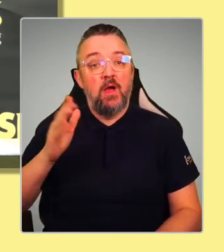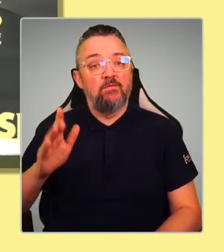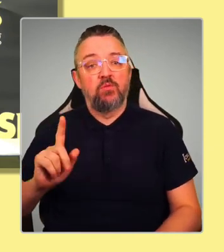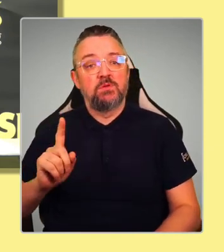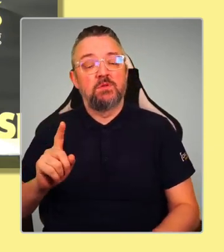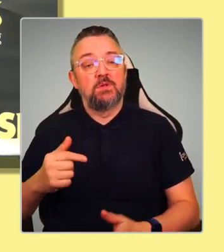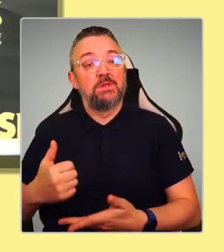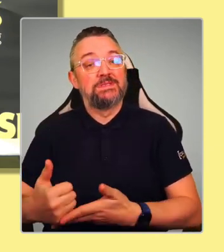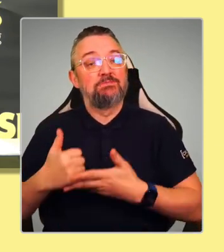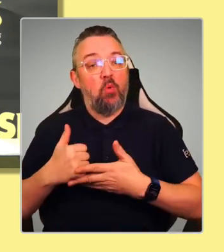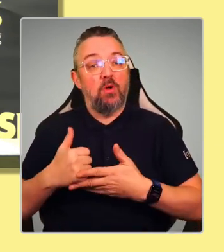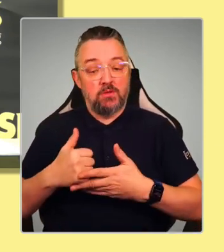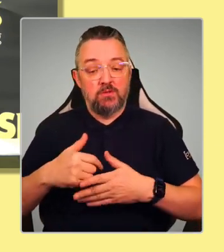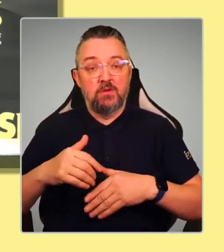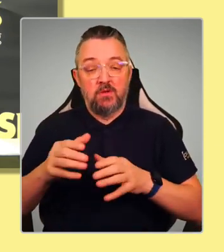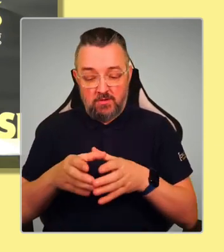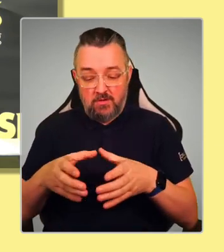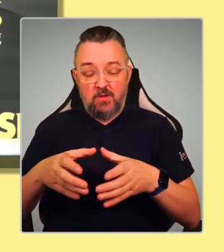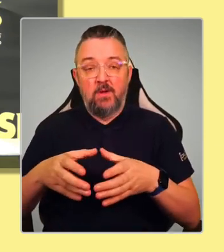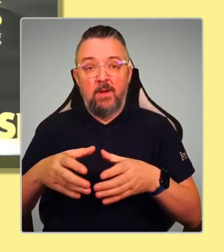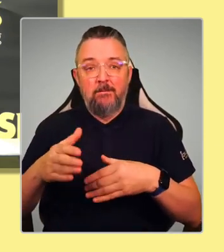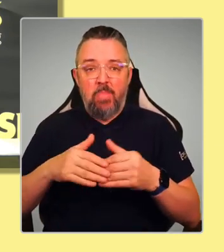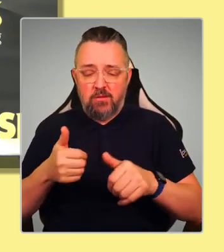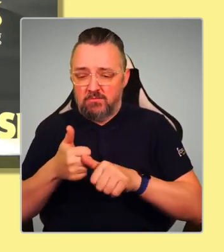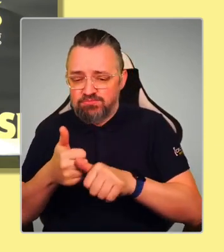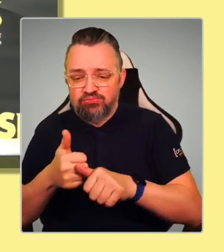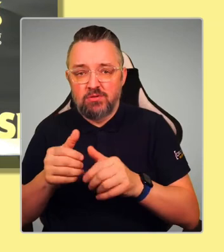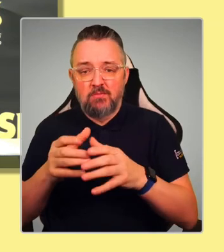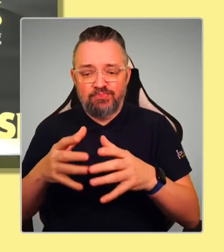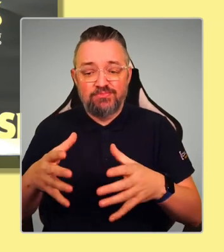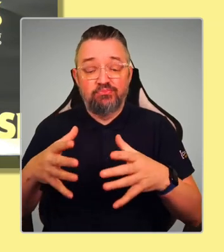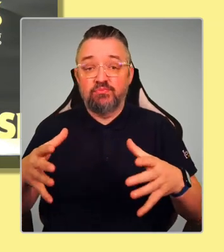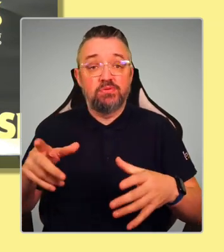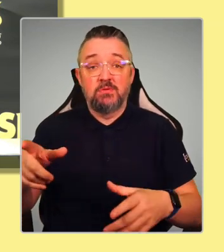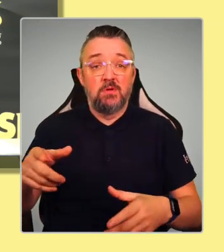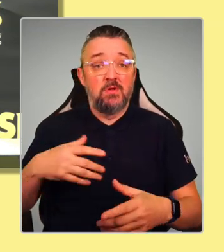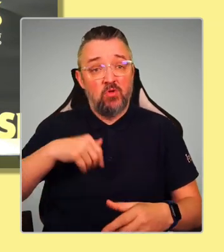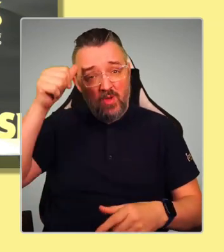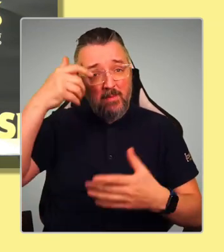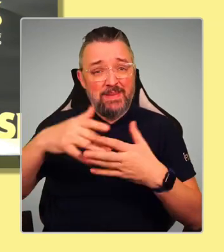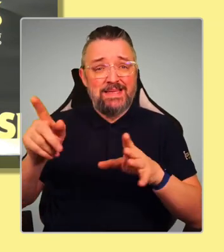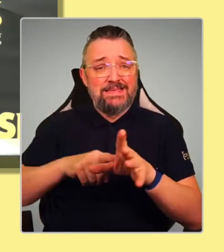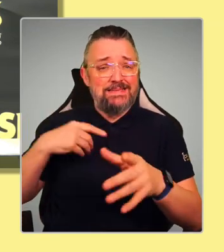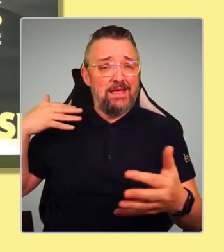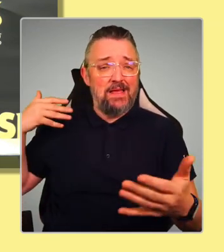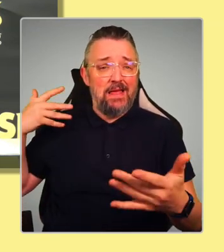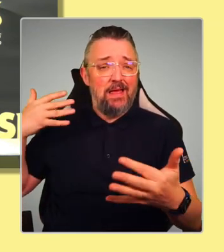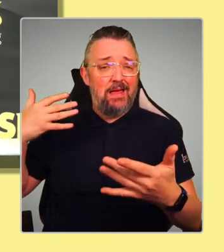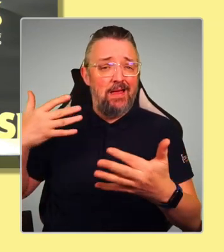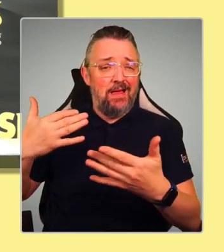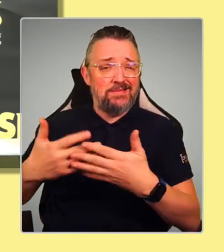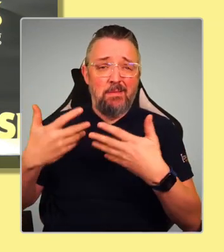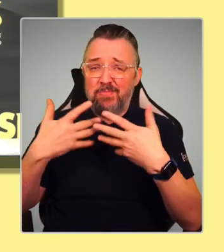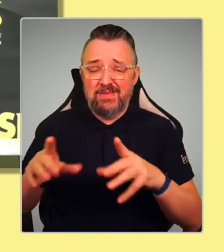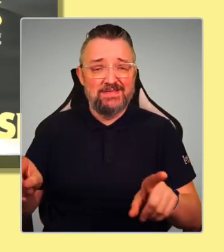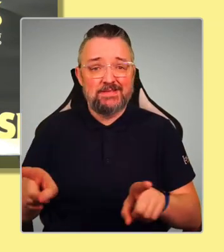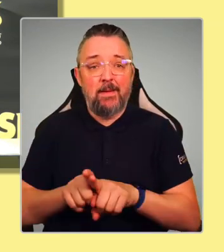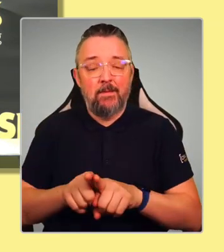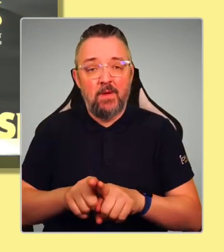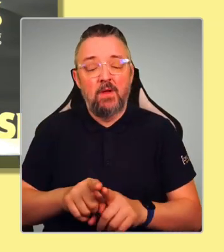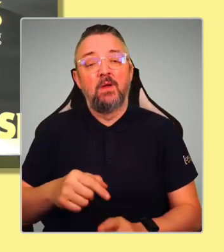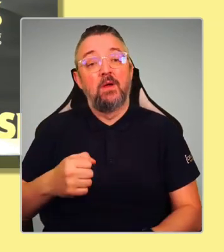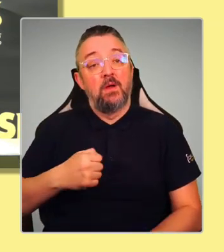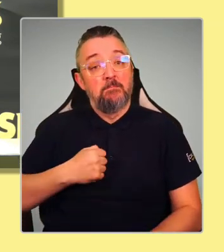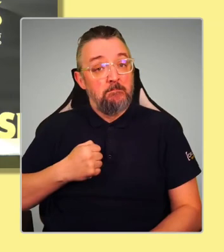But that's nothing new. We've known that for years. So we need to keep building that. What I'm suggesting is